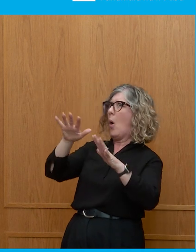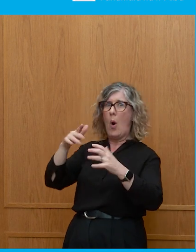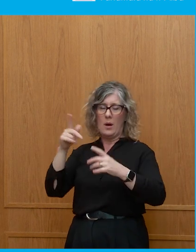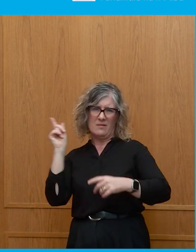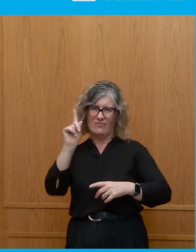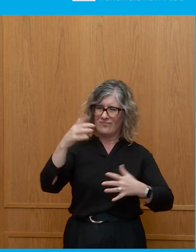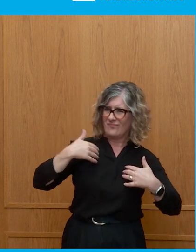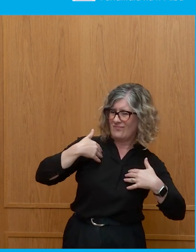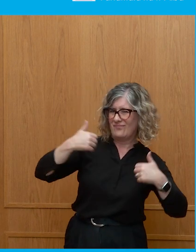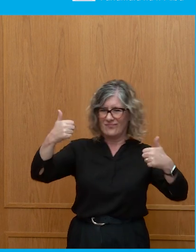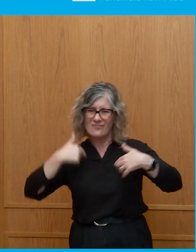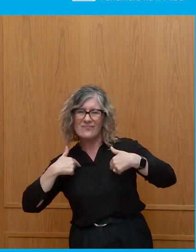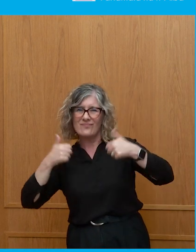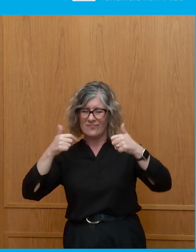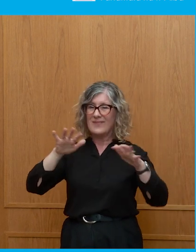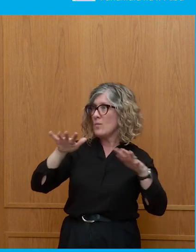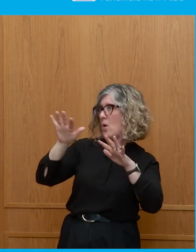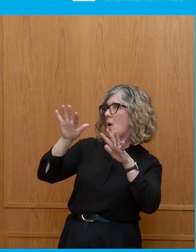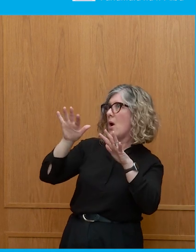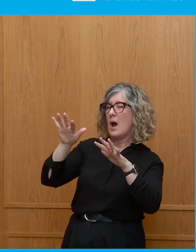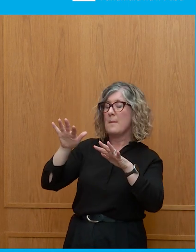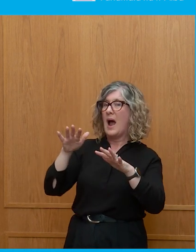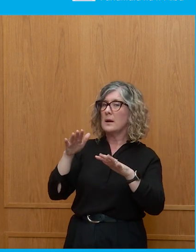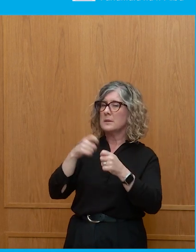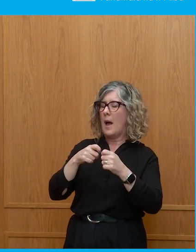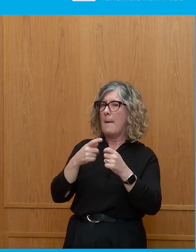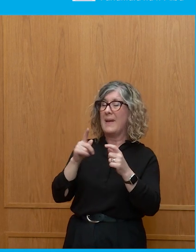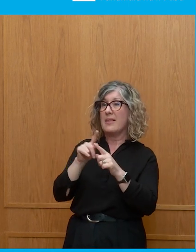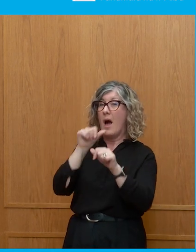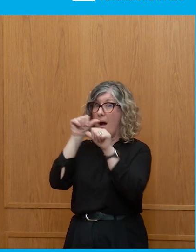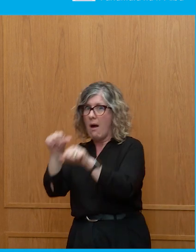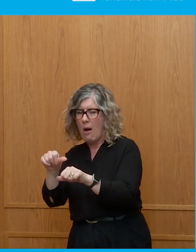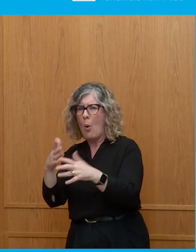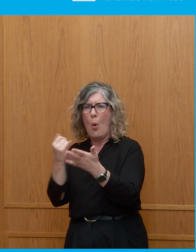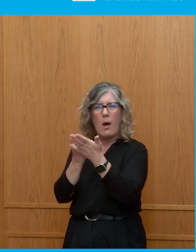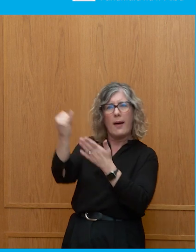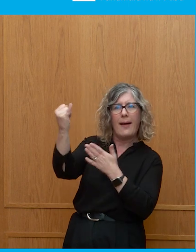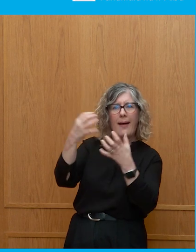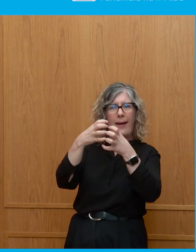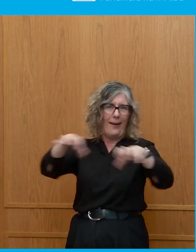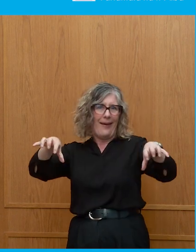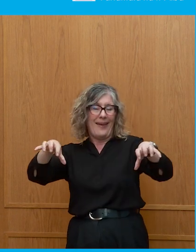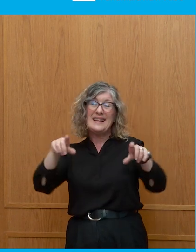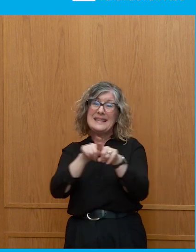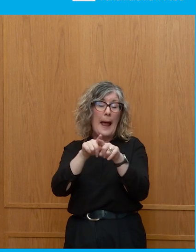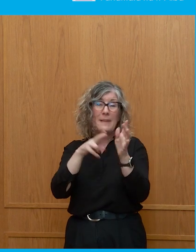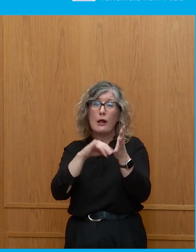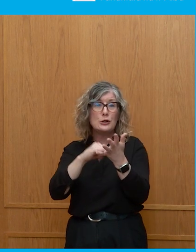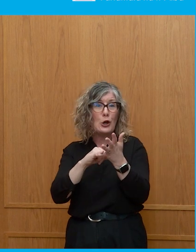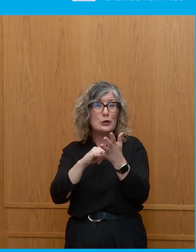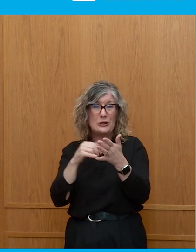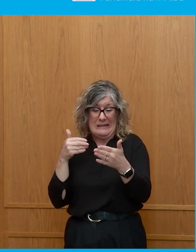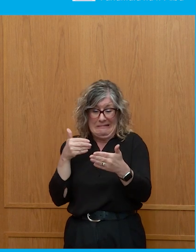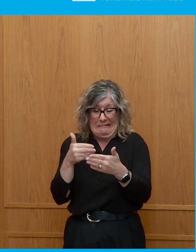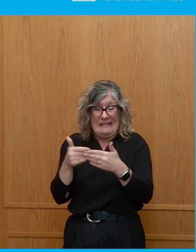forward in that way and is very polarising. And Nicola Sturgeon, towards the end of her tenure, became very polarising. So